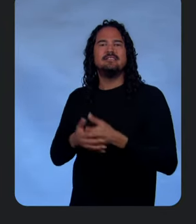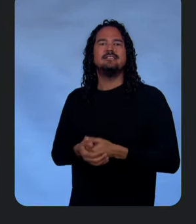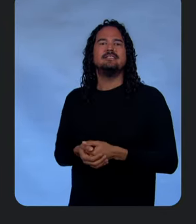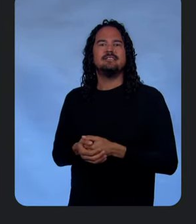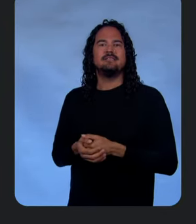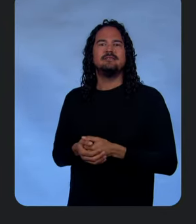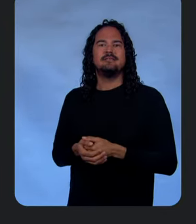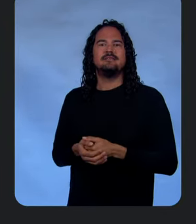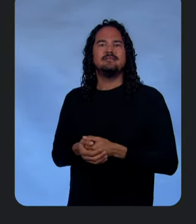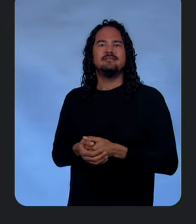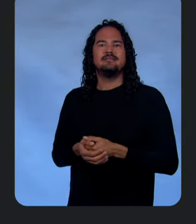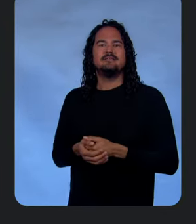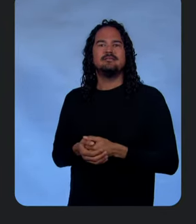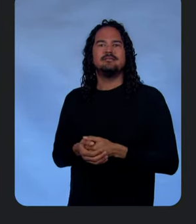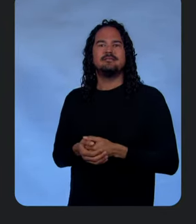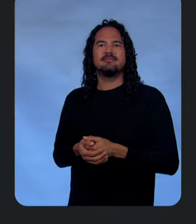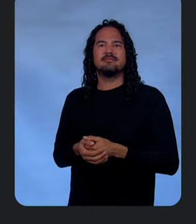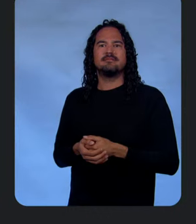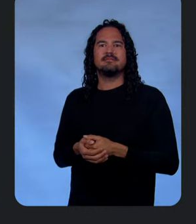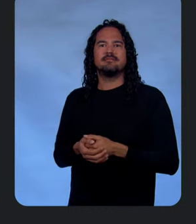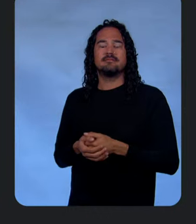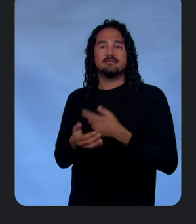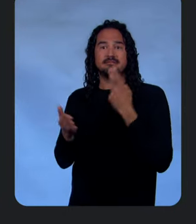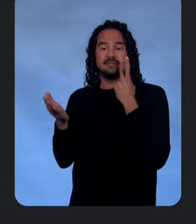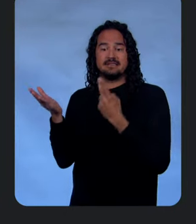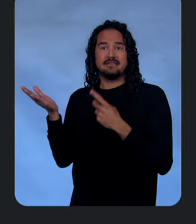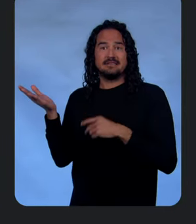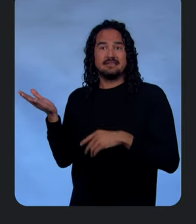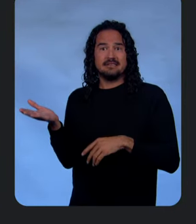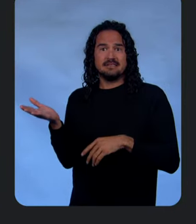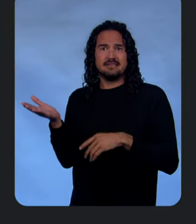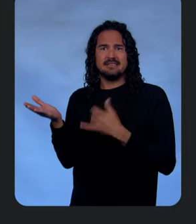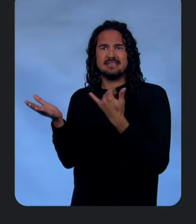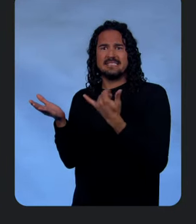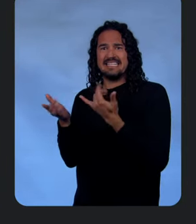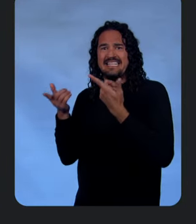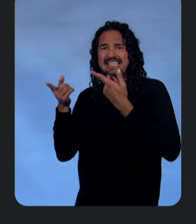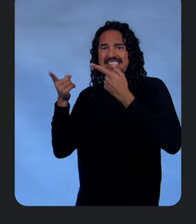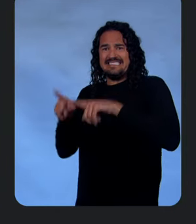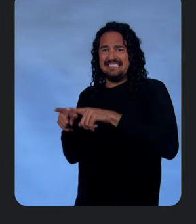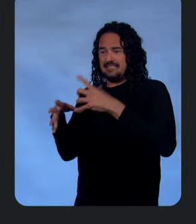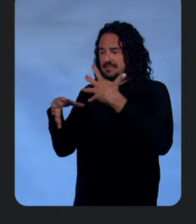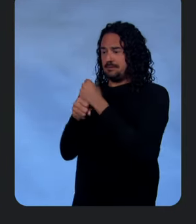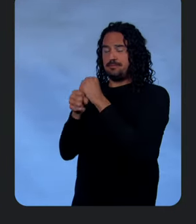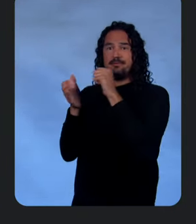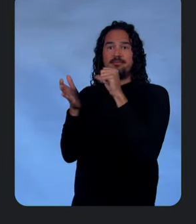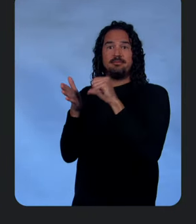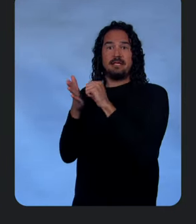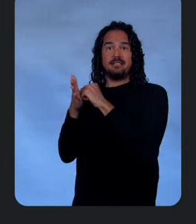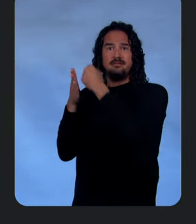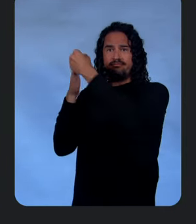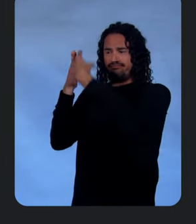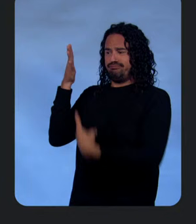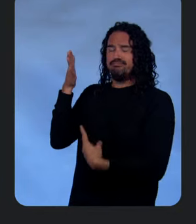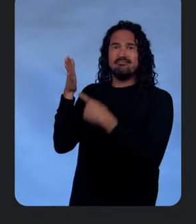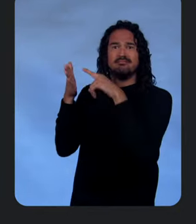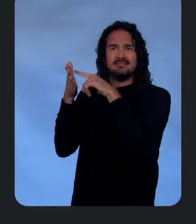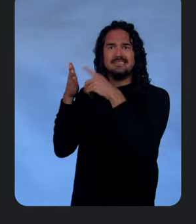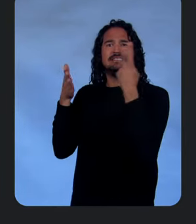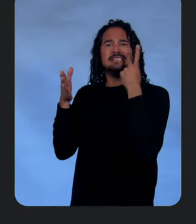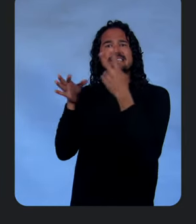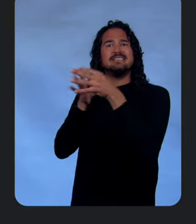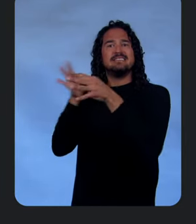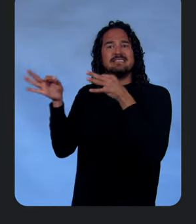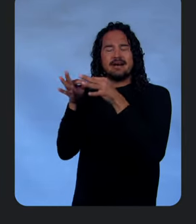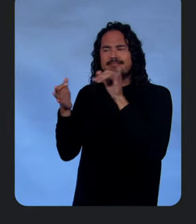So, here, I'm actually looking at an incident summary page, which summarizes our problem. So, it looks like we have a 503 problem with